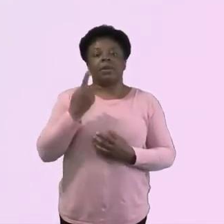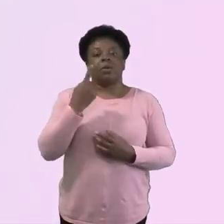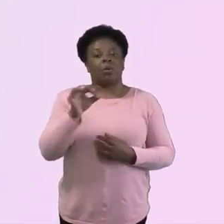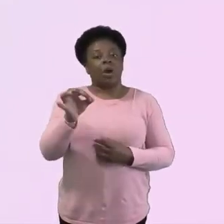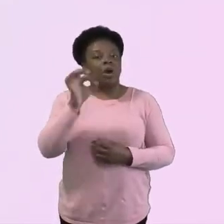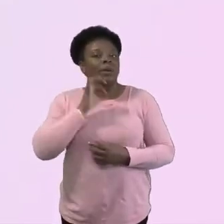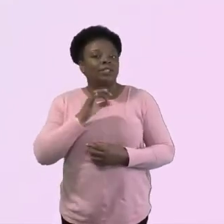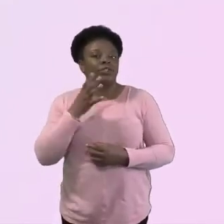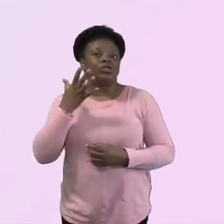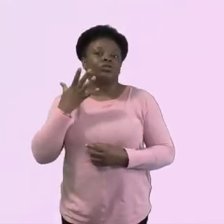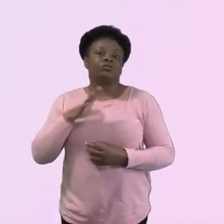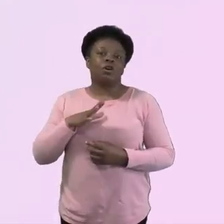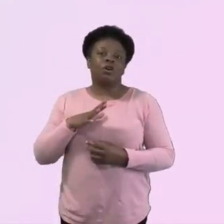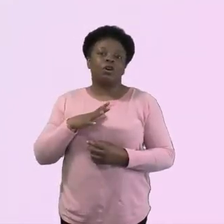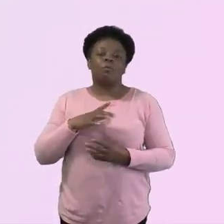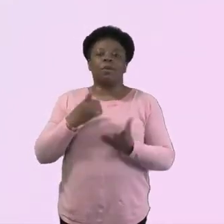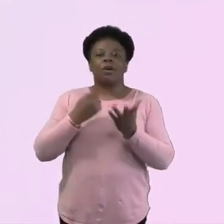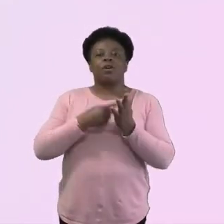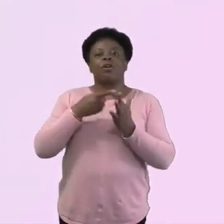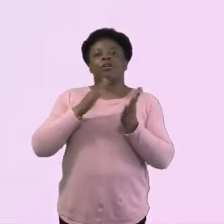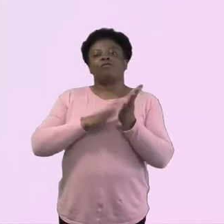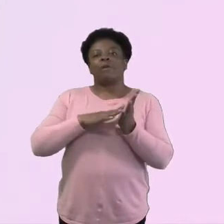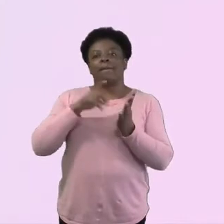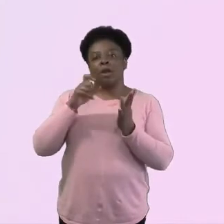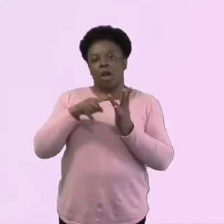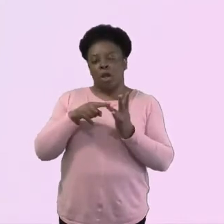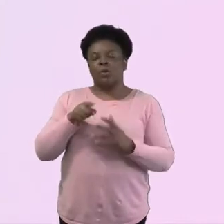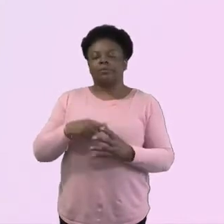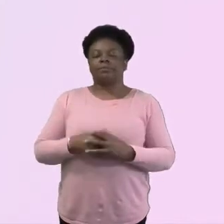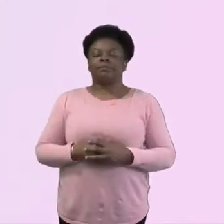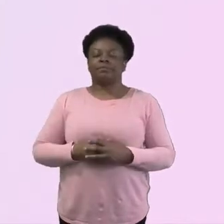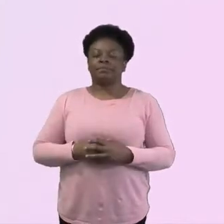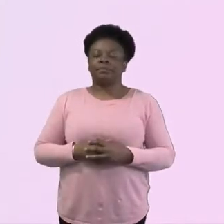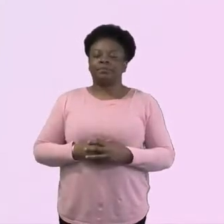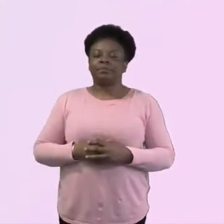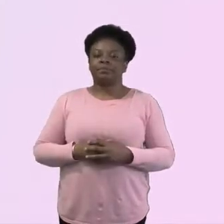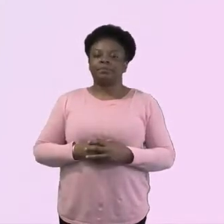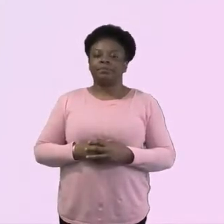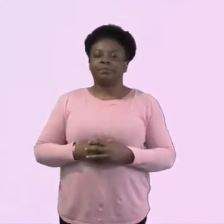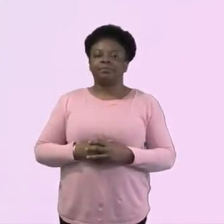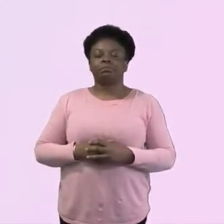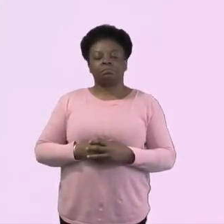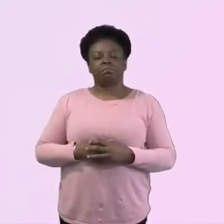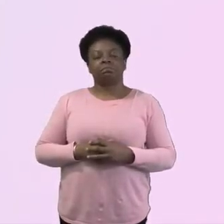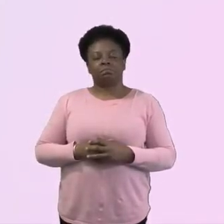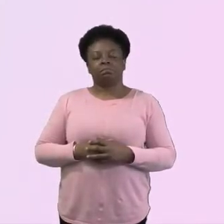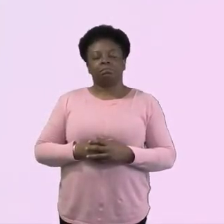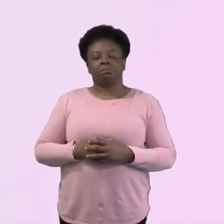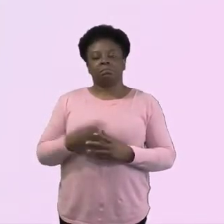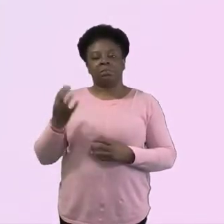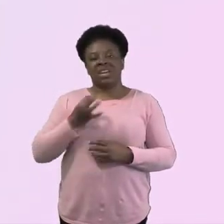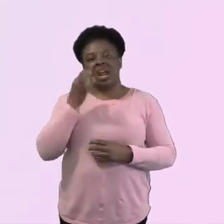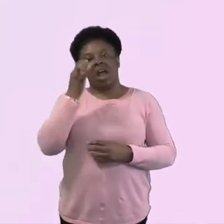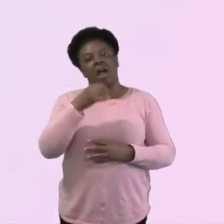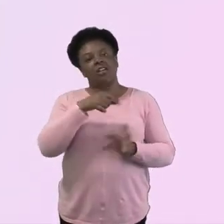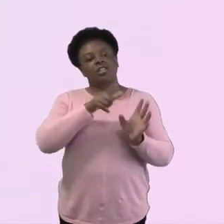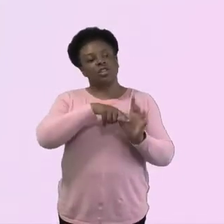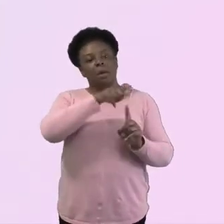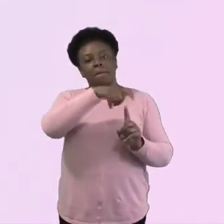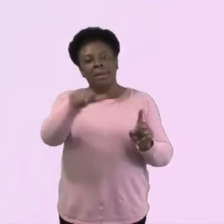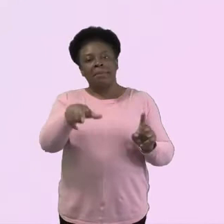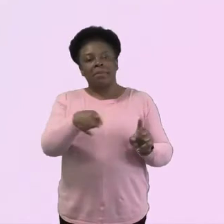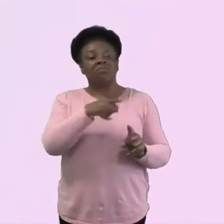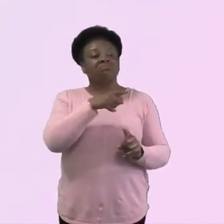Remco, asking, Remco is asking, would asking the young people what they want to do together be a good